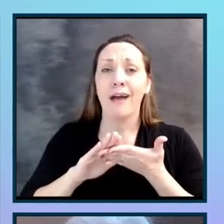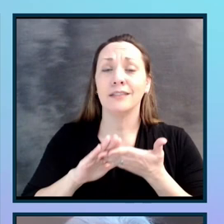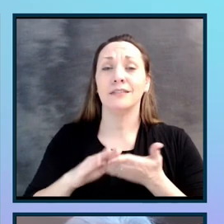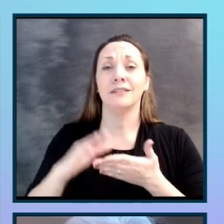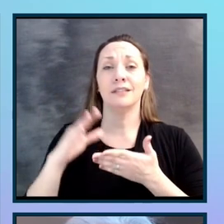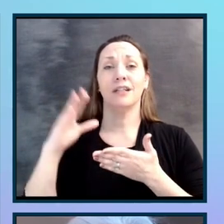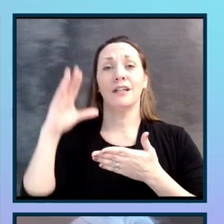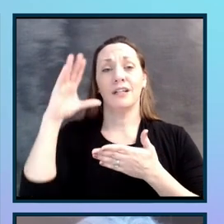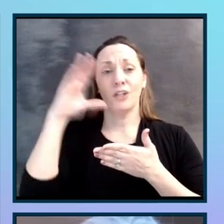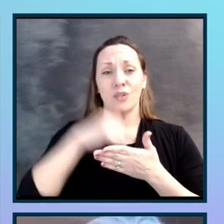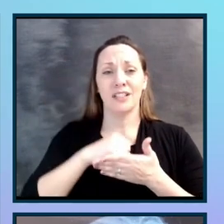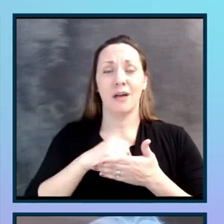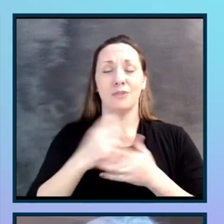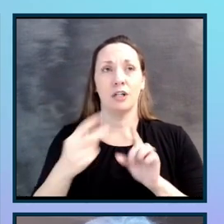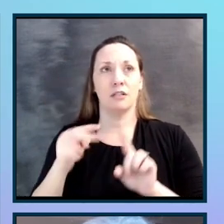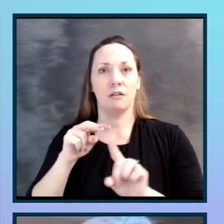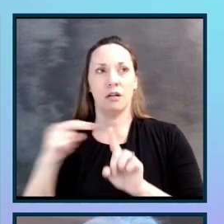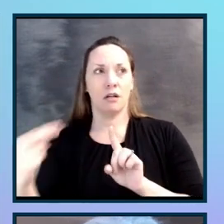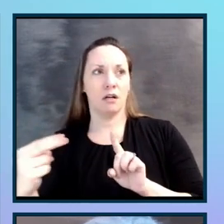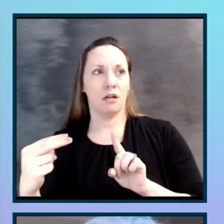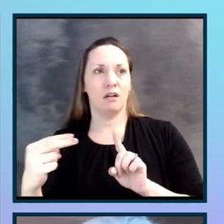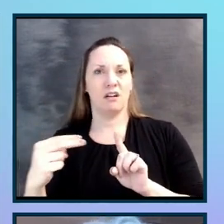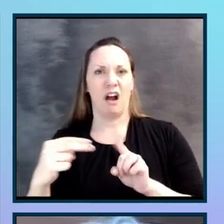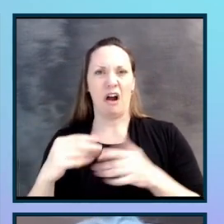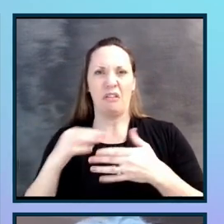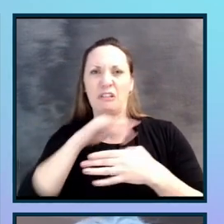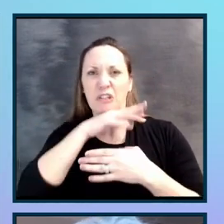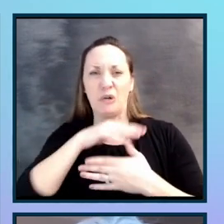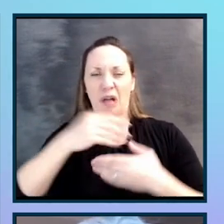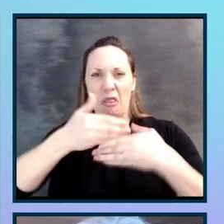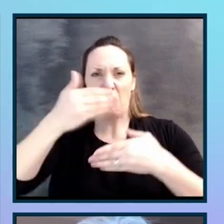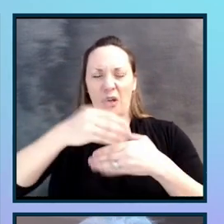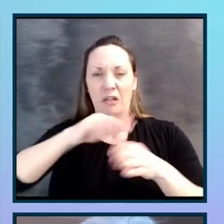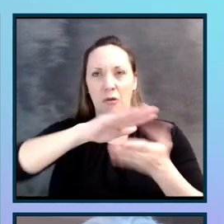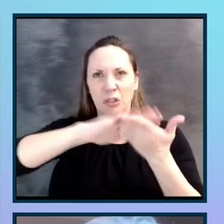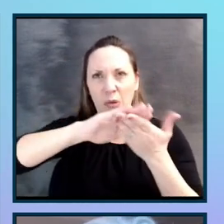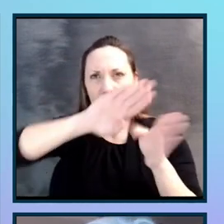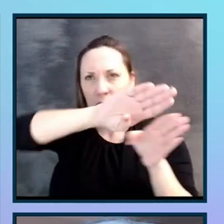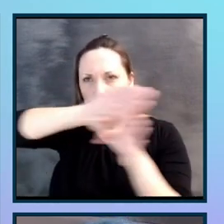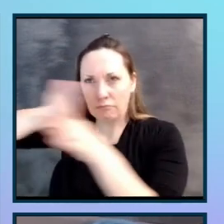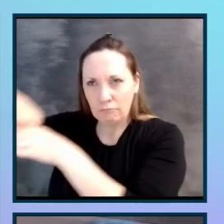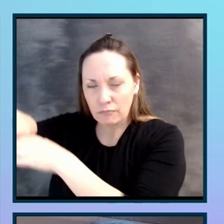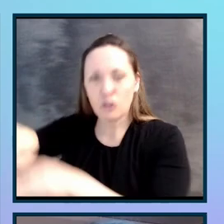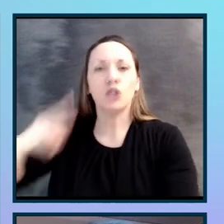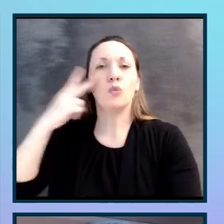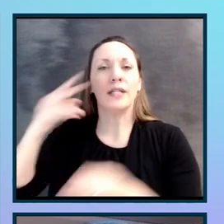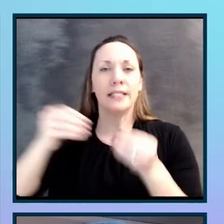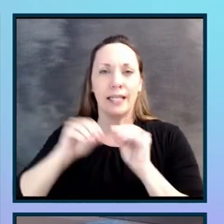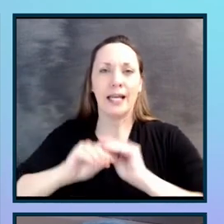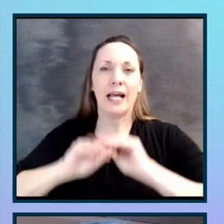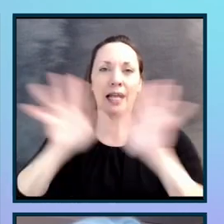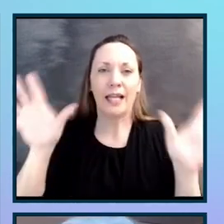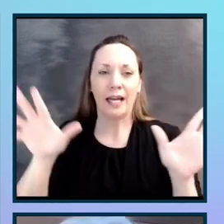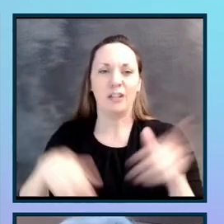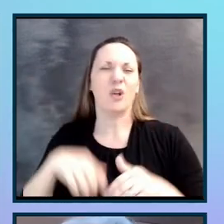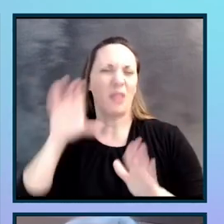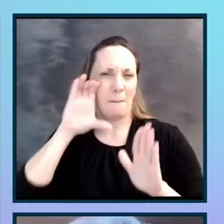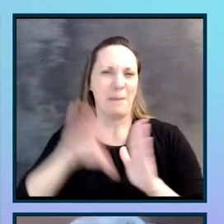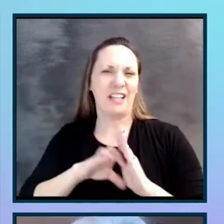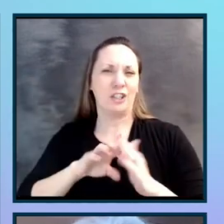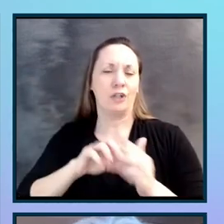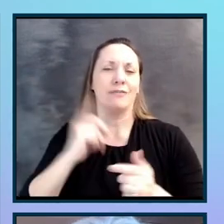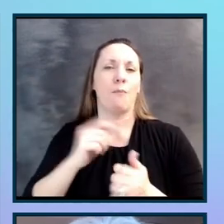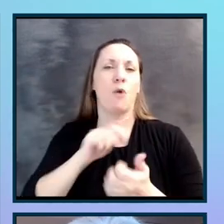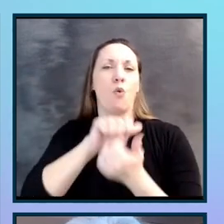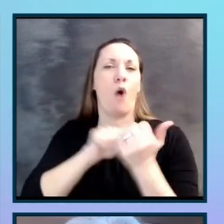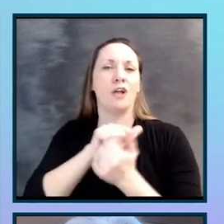Clean them off every now and then to see things more clearly. And that's why I have a picture of someone washing the window. So many